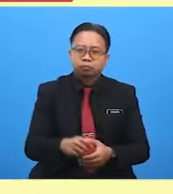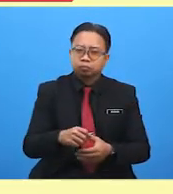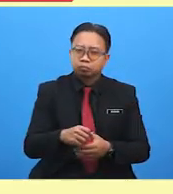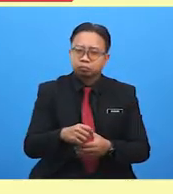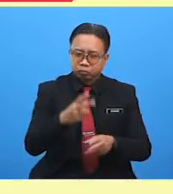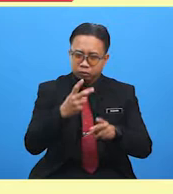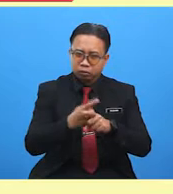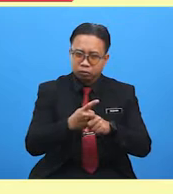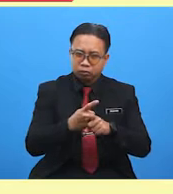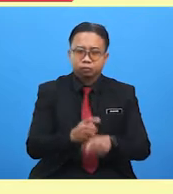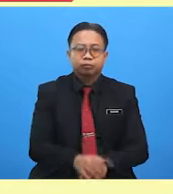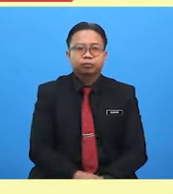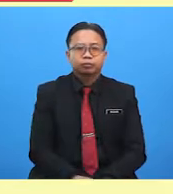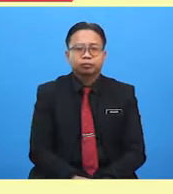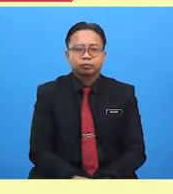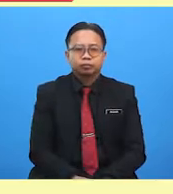true?